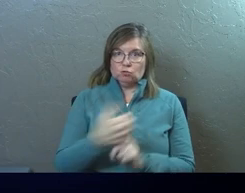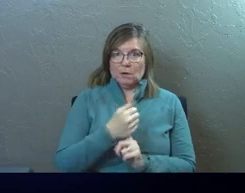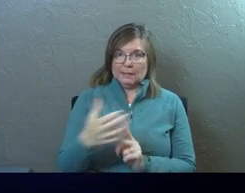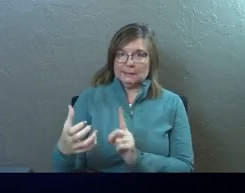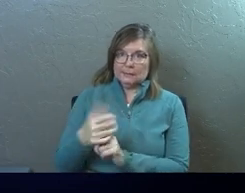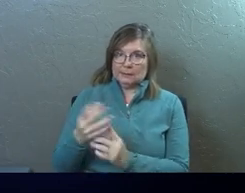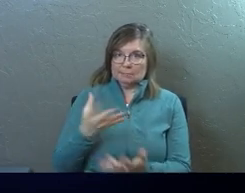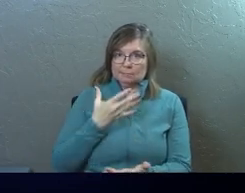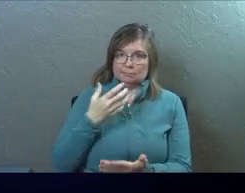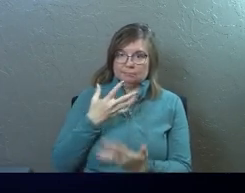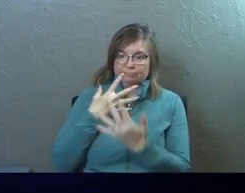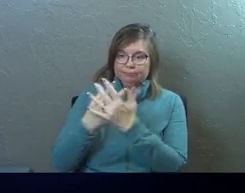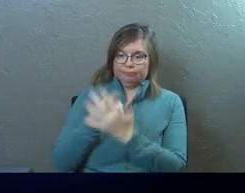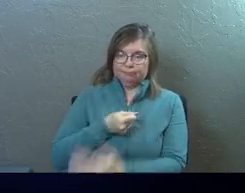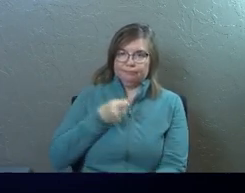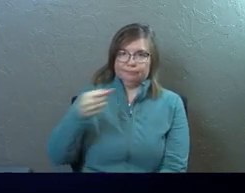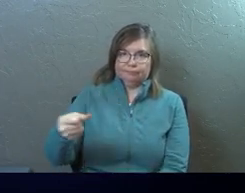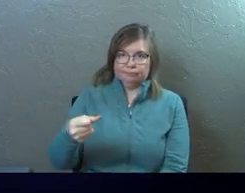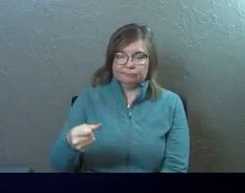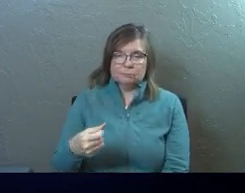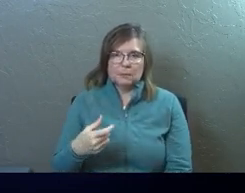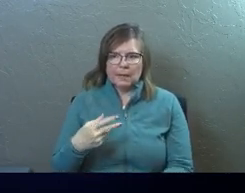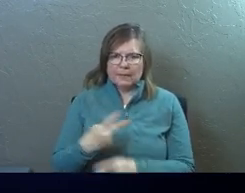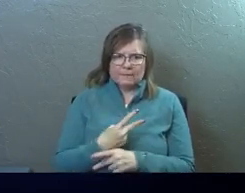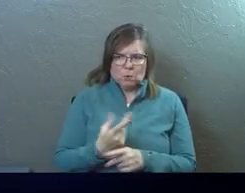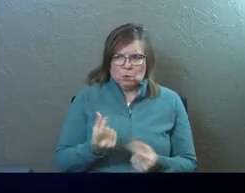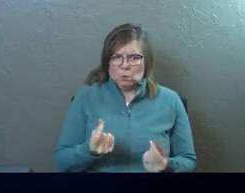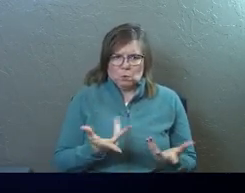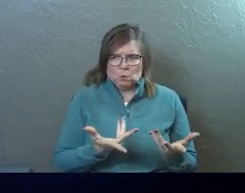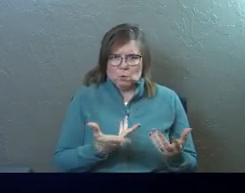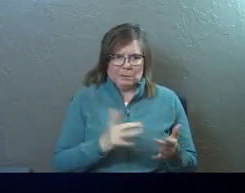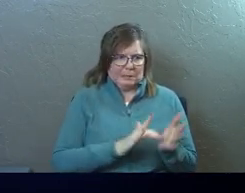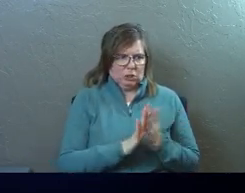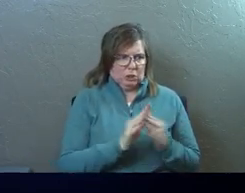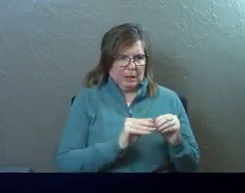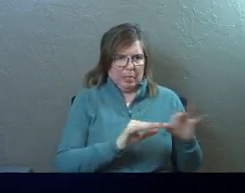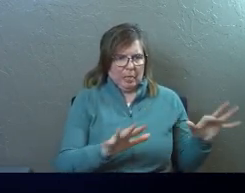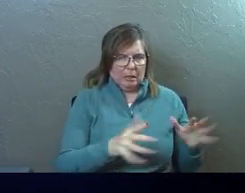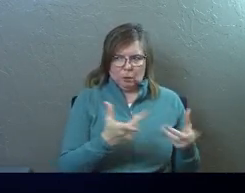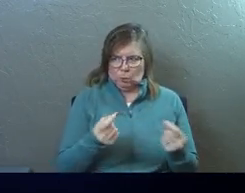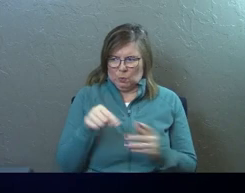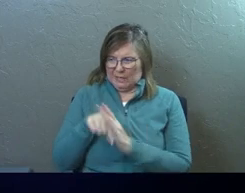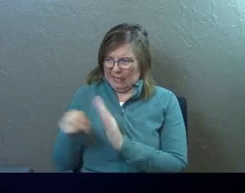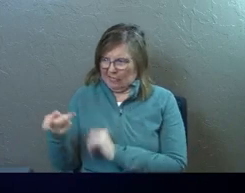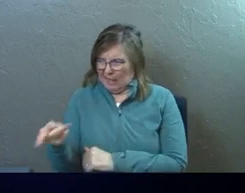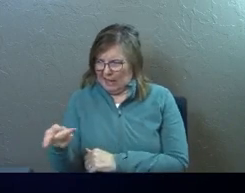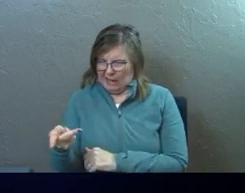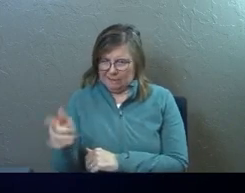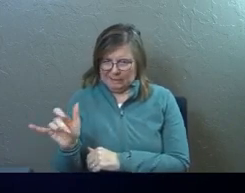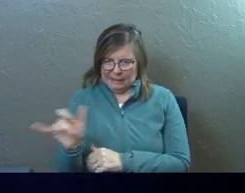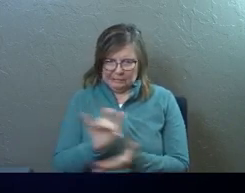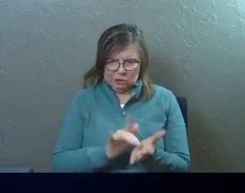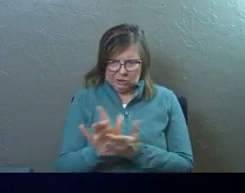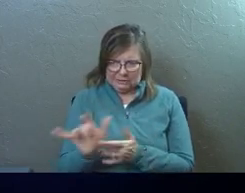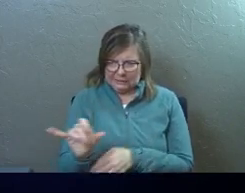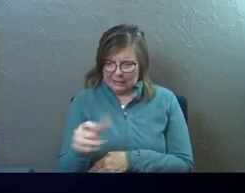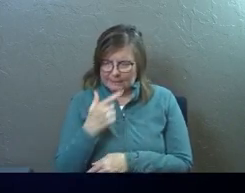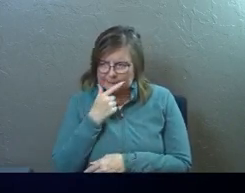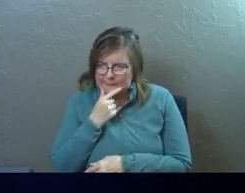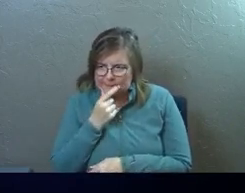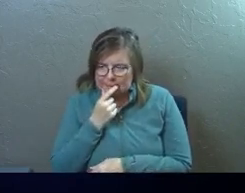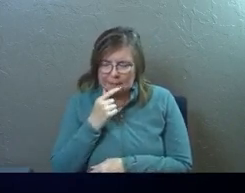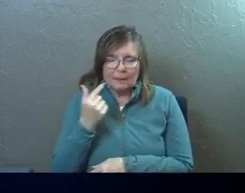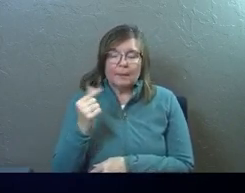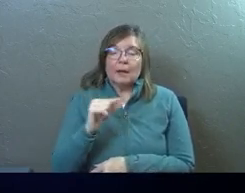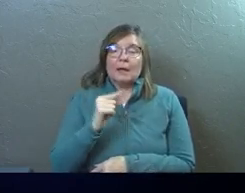what to do with this Jesus movement. And they don't know what to do with Peter and John. And should we kill them or not? Like we killed Jesus, you know? And Gamaliel